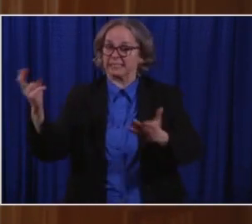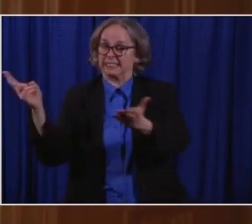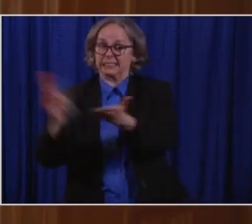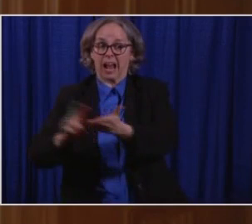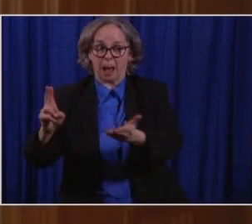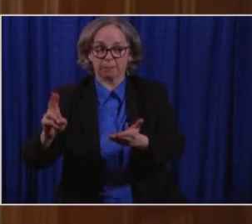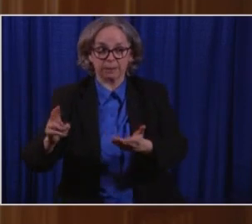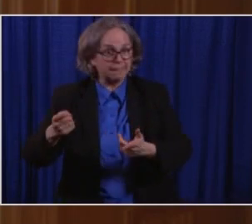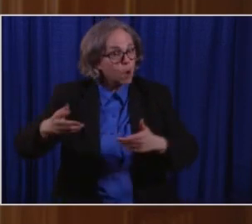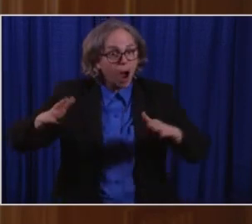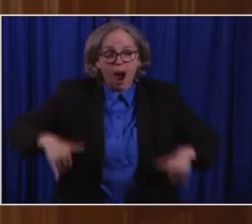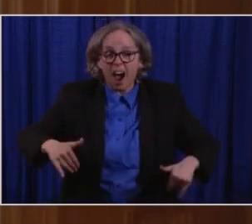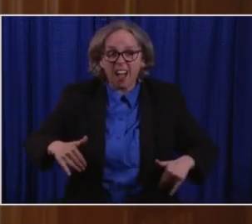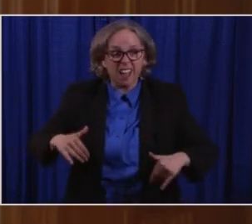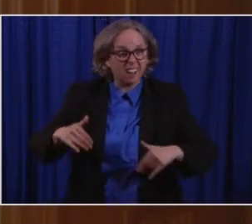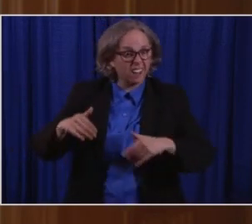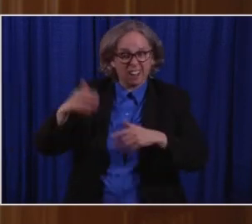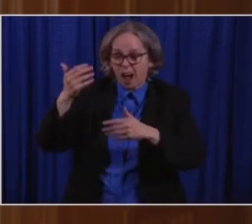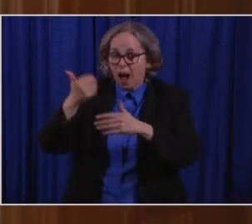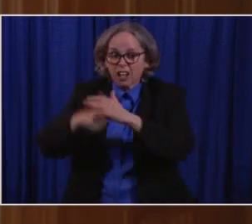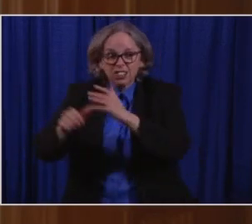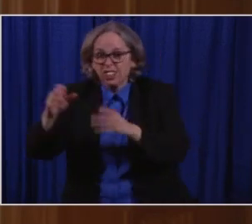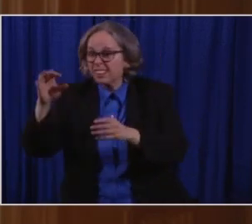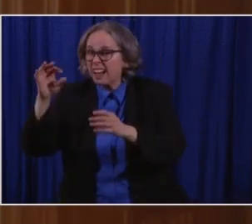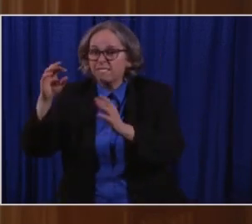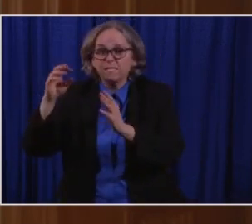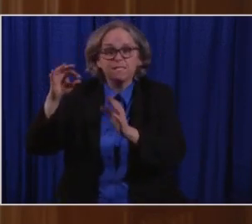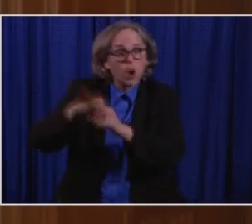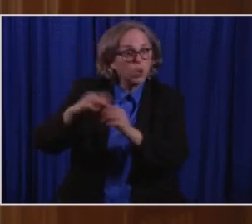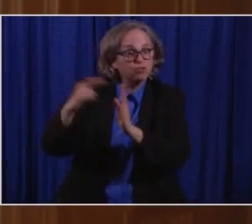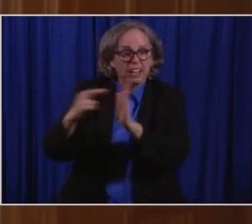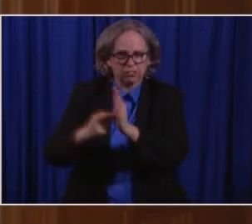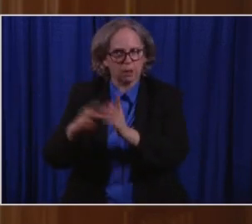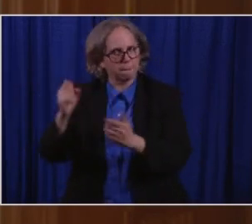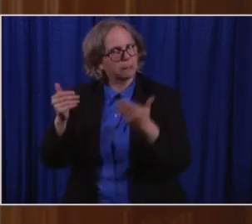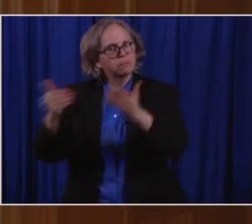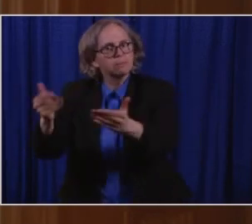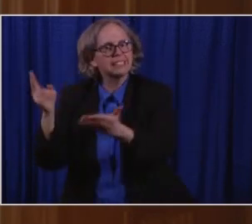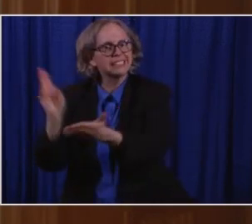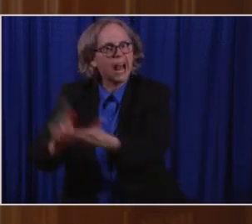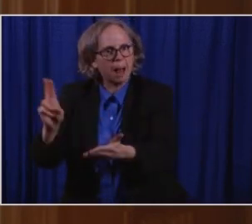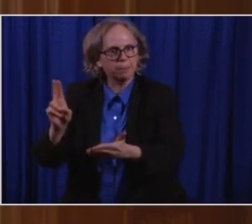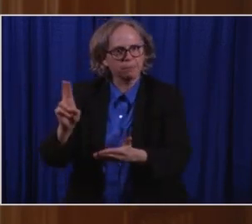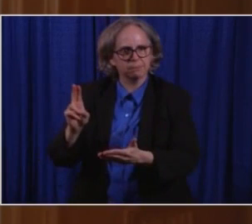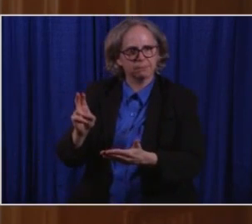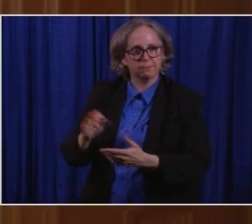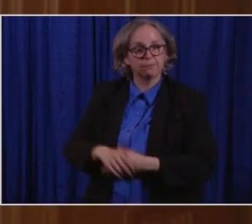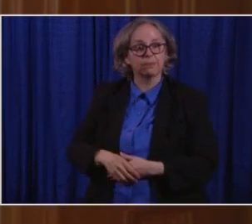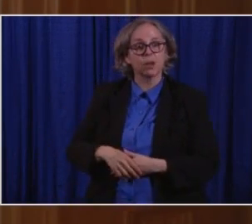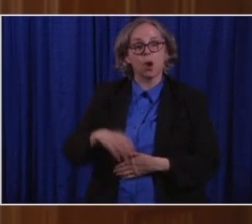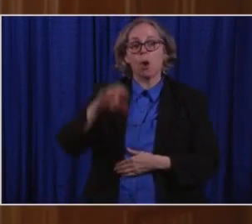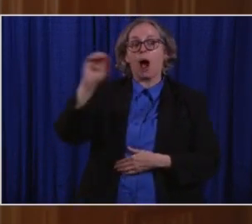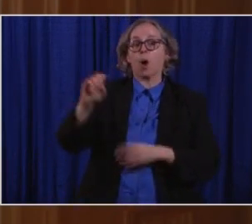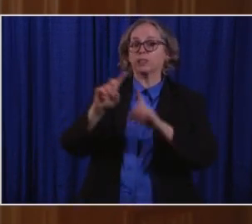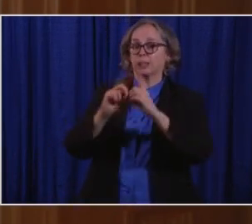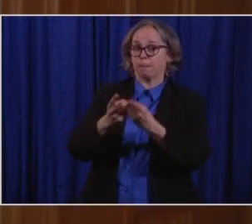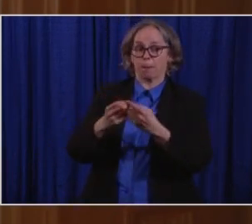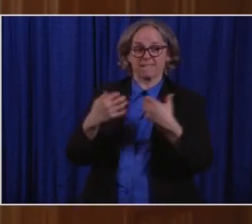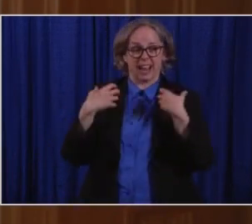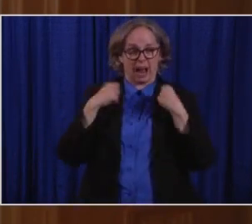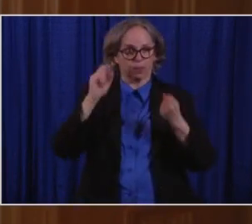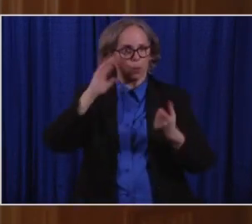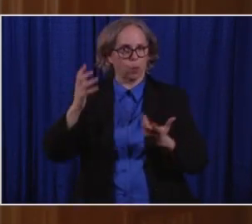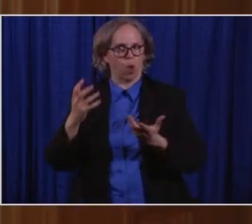database that we're using. The Ohio Department of Health will be the sponsoring agency for the drawings, and the Ohio Lottery